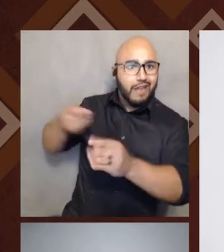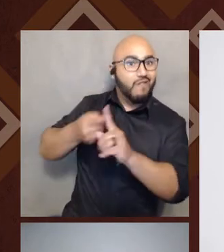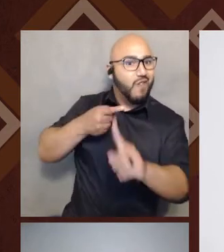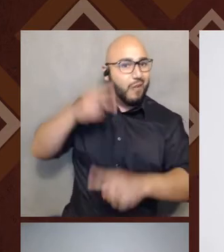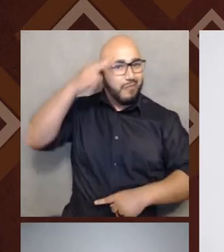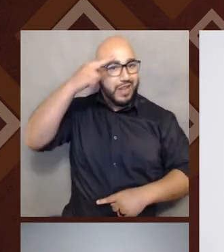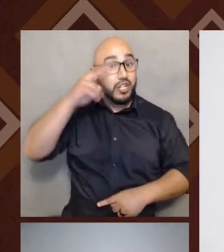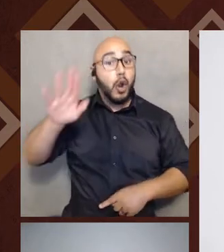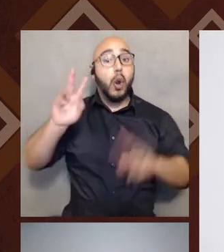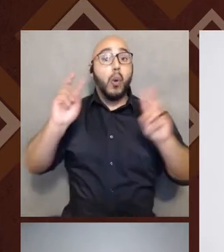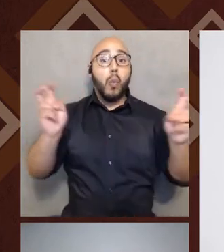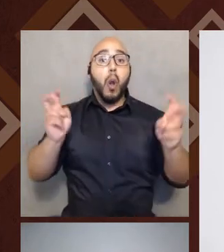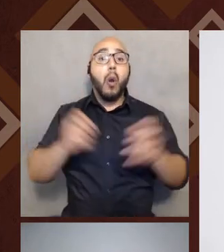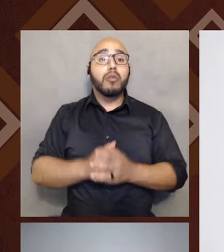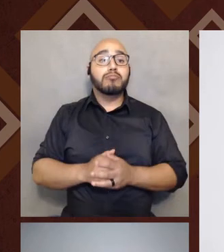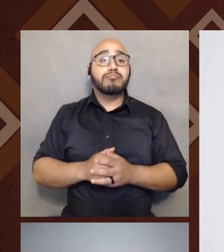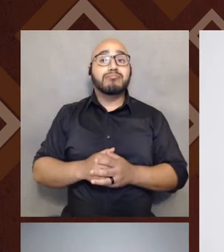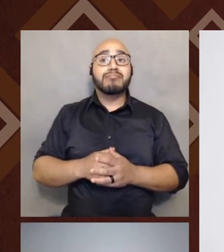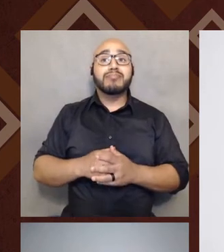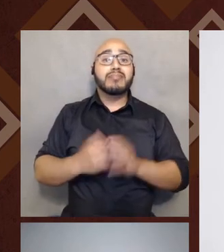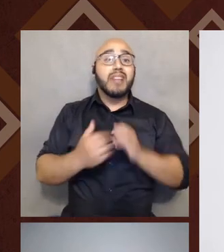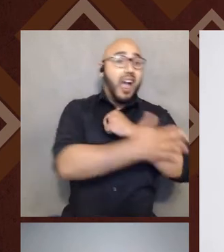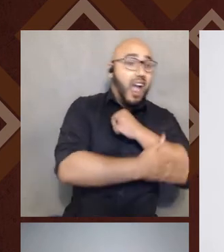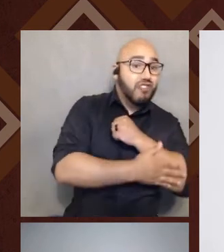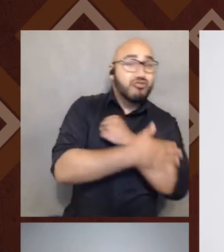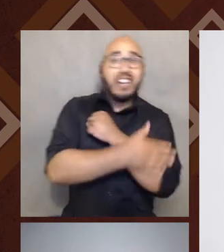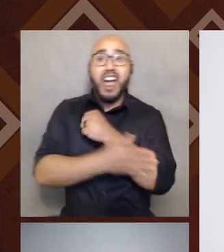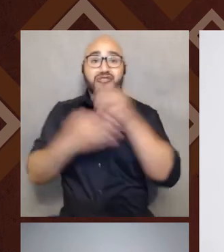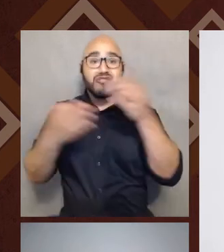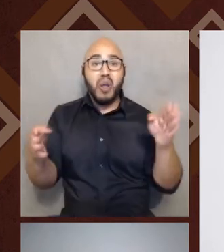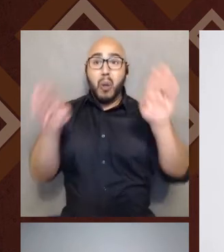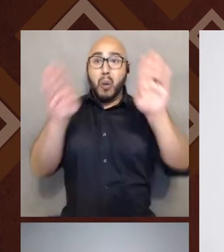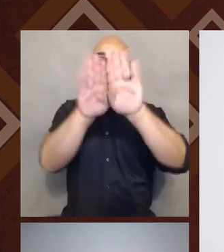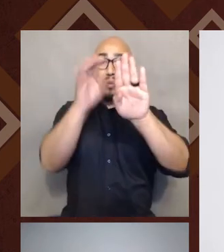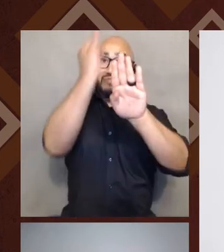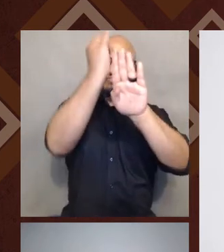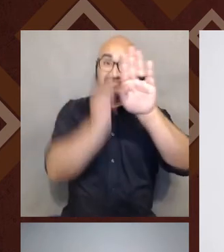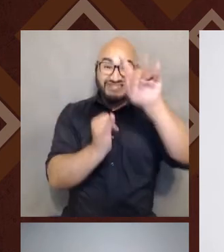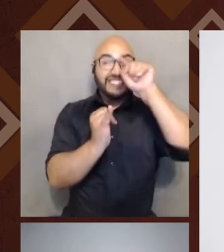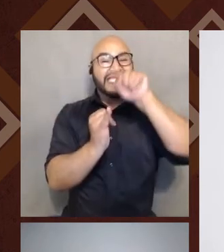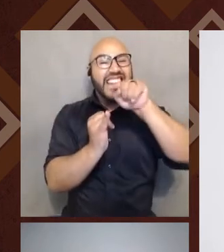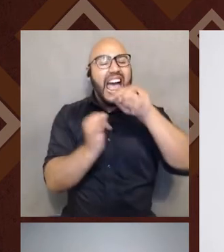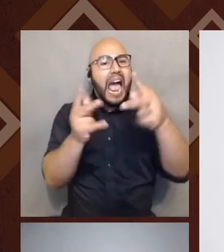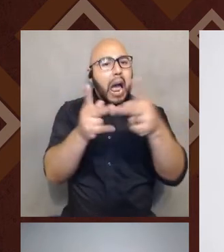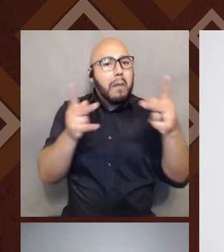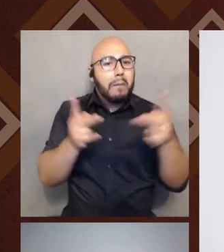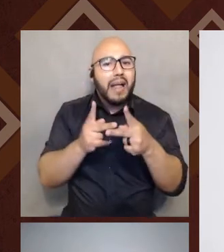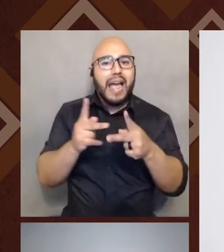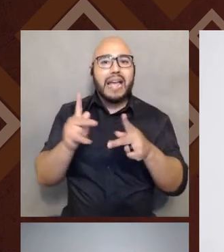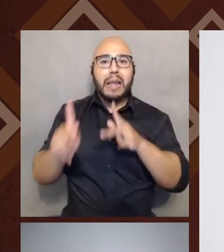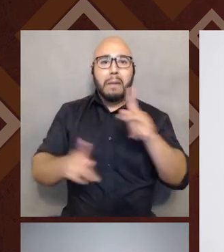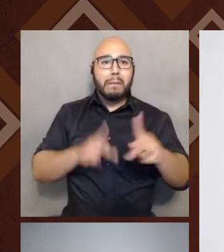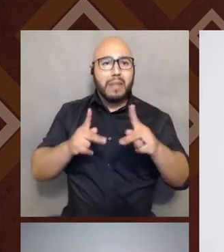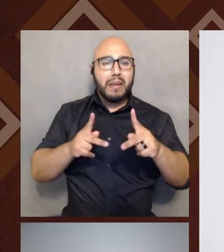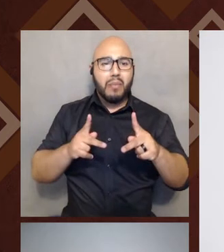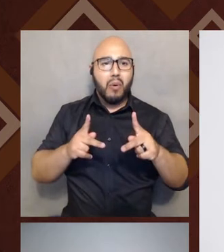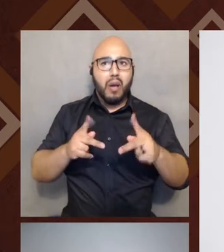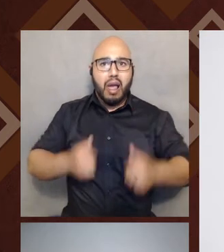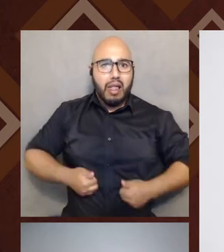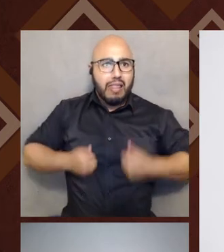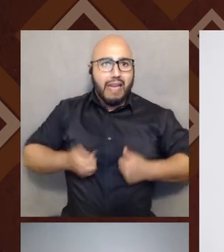reads, borderland is a vague and undetermined place created by the emotional residue of an unnatural boundary.